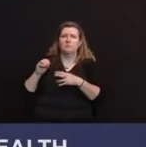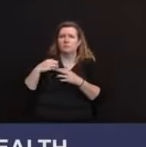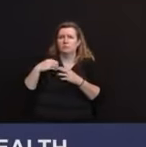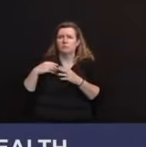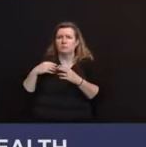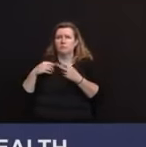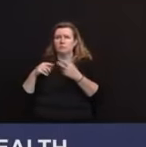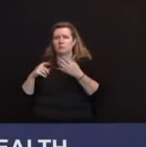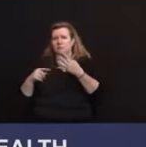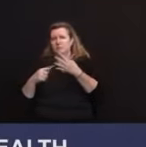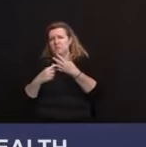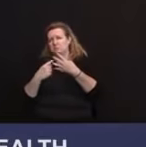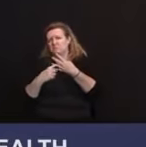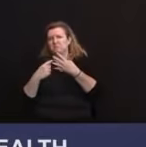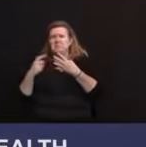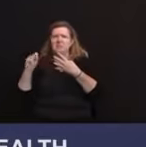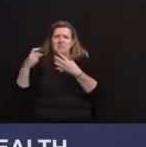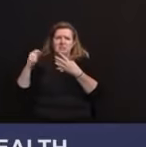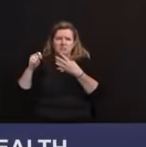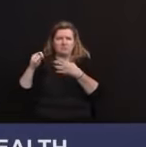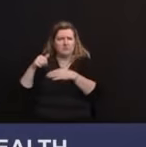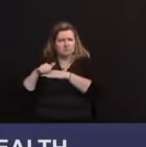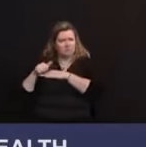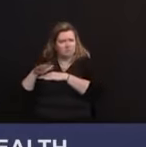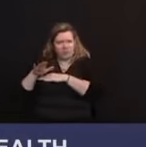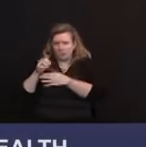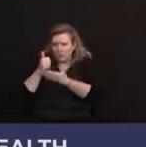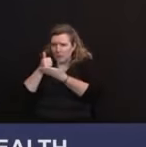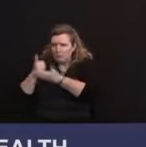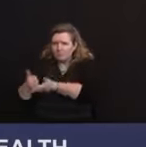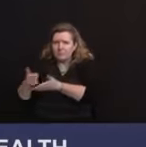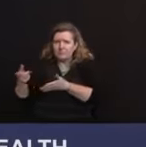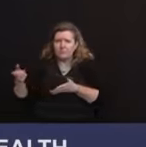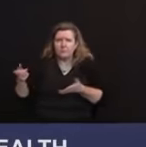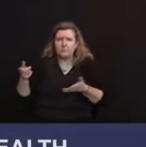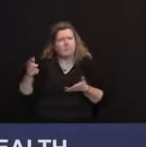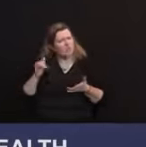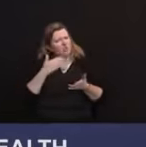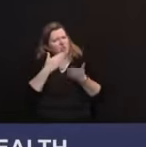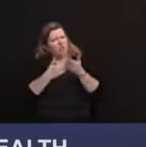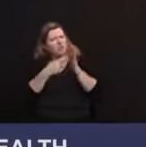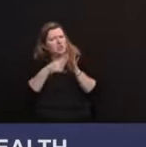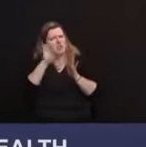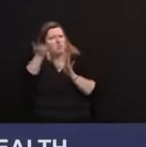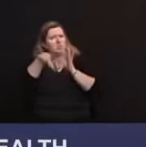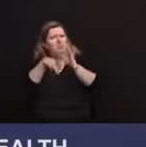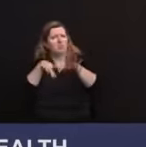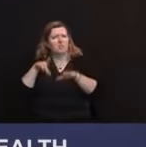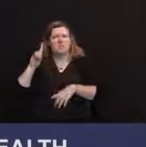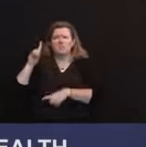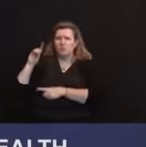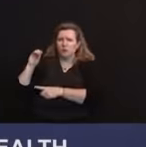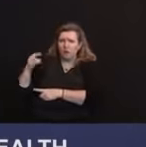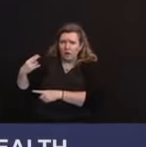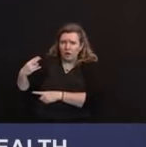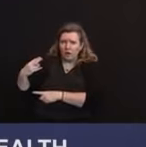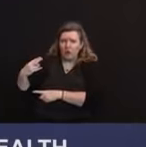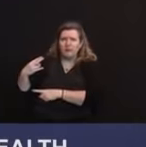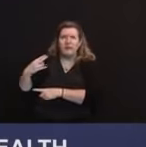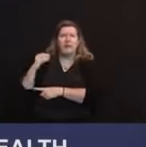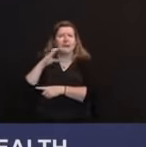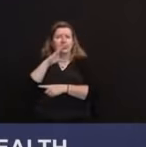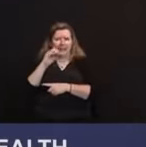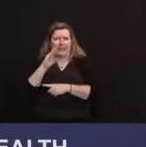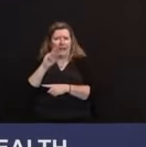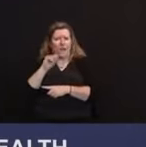And I thought it was, I just say that because I it was a good example of it is the Department of Health, it's the county health officials, Joe Vicario was there, again,